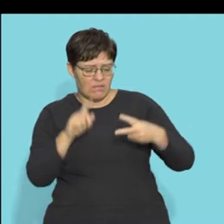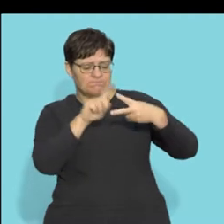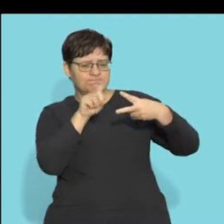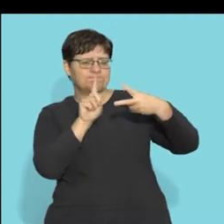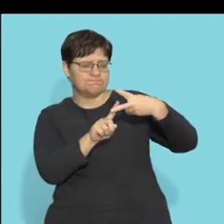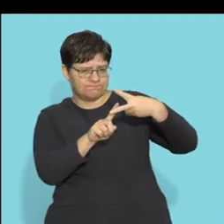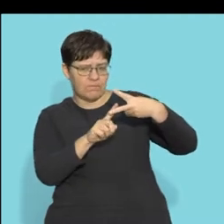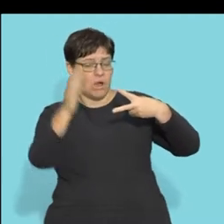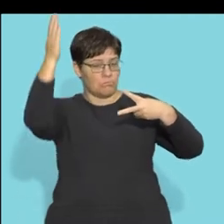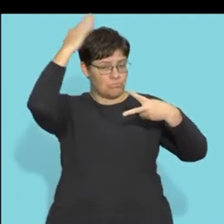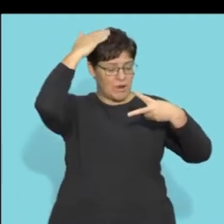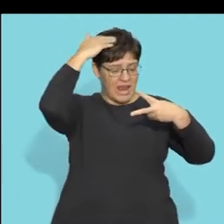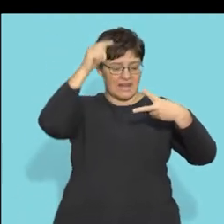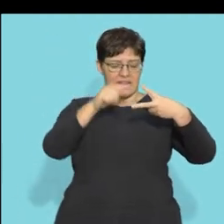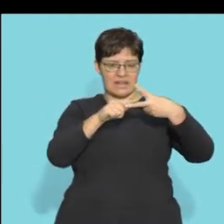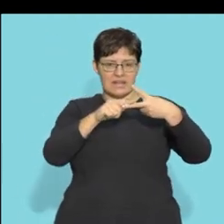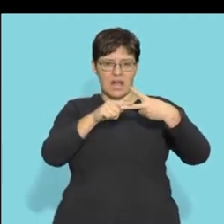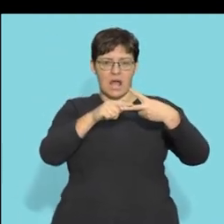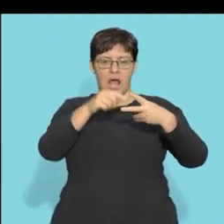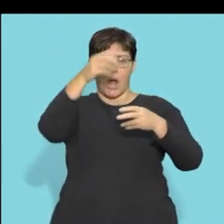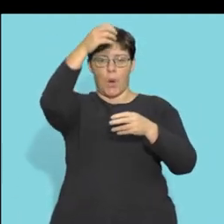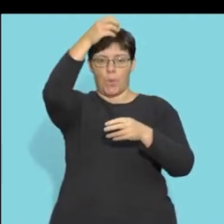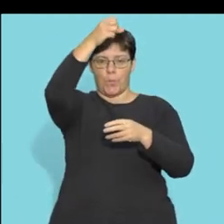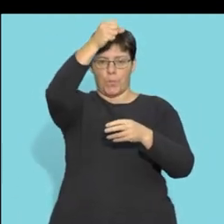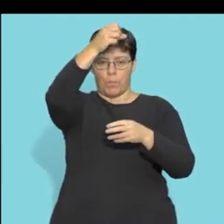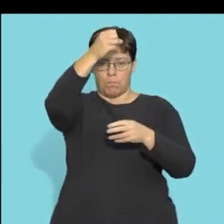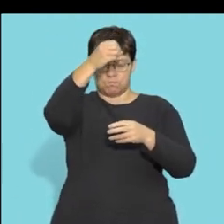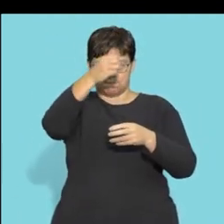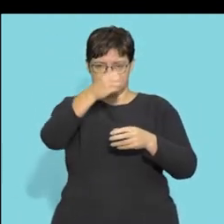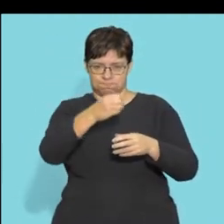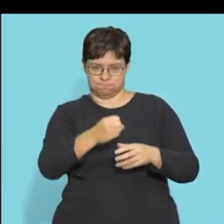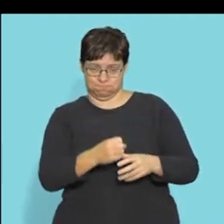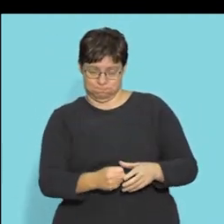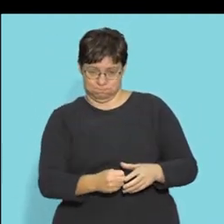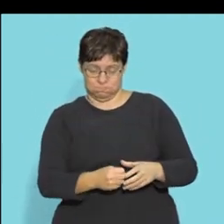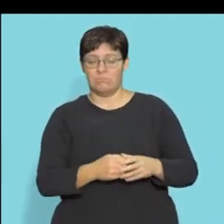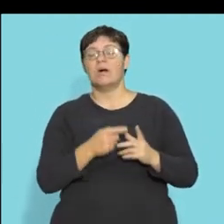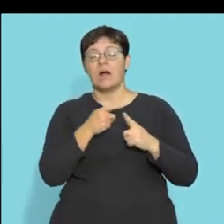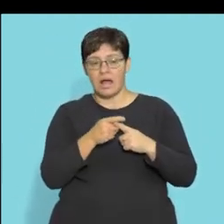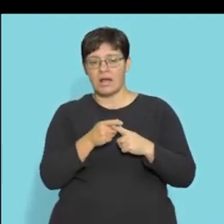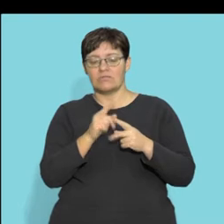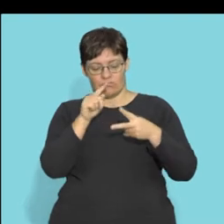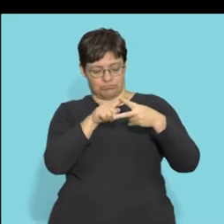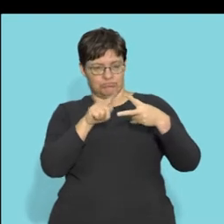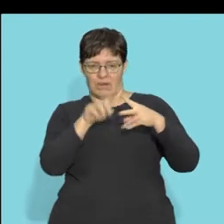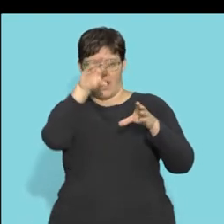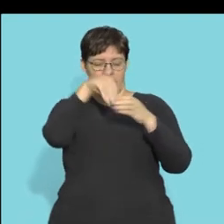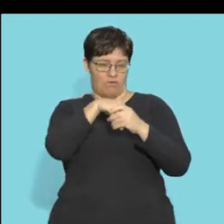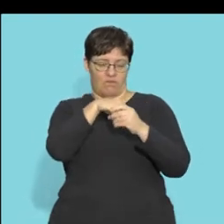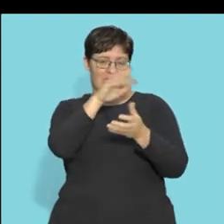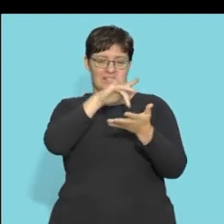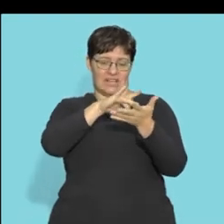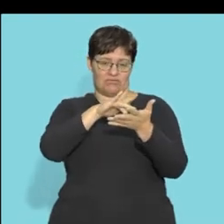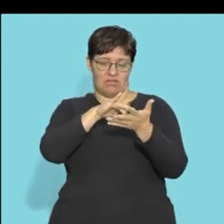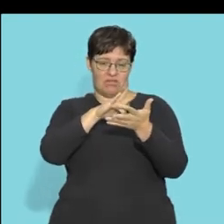spinal cord. Right. So it's easy to remember. It's only two parts that forms part of the central nervous system.